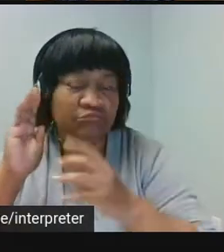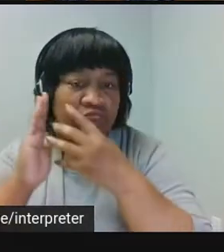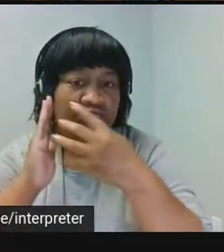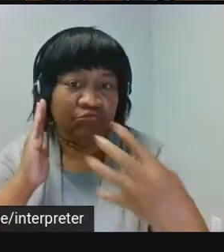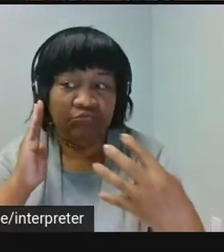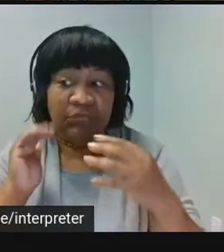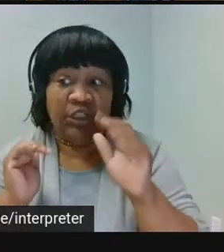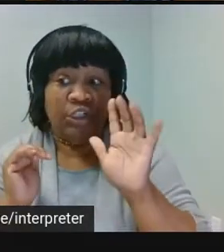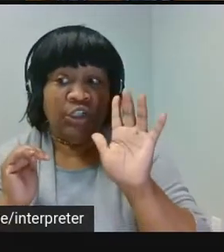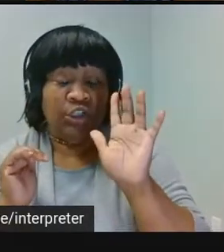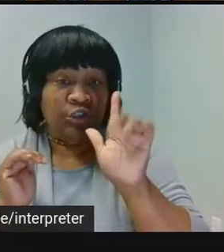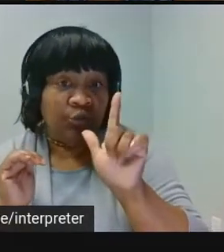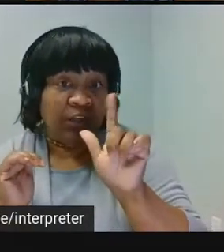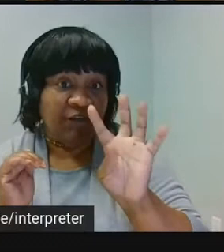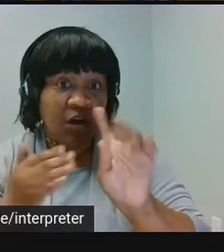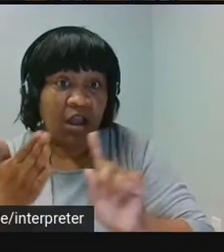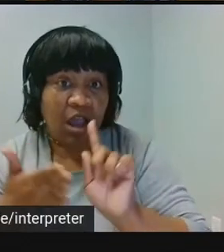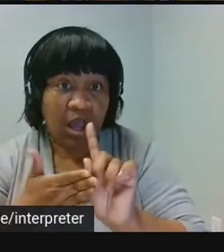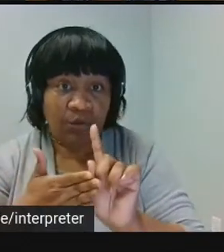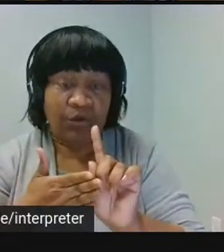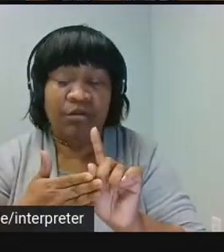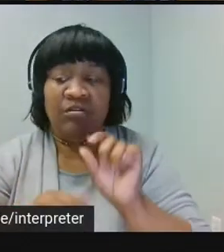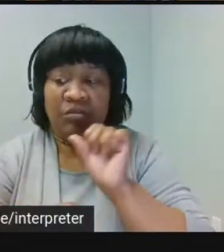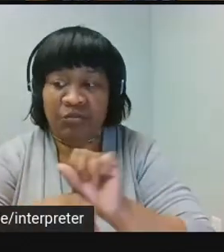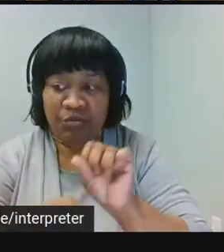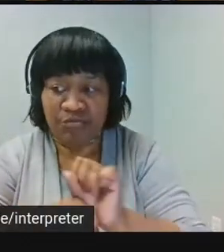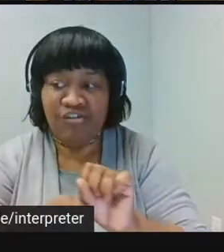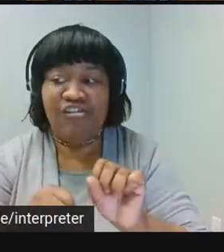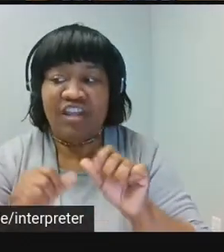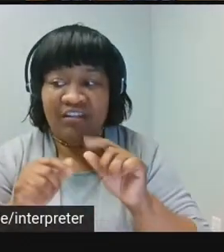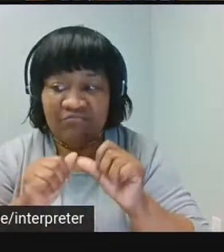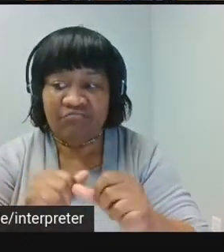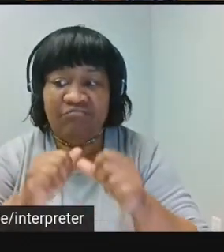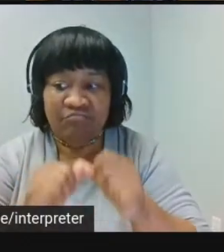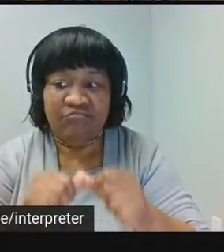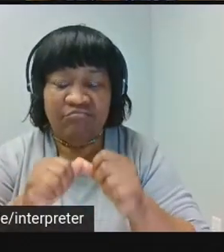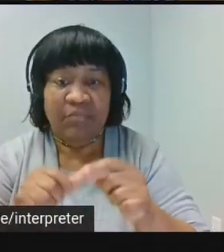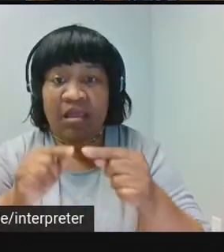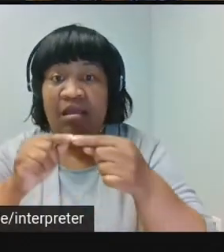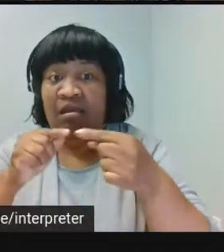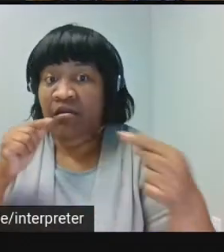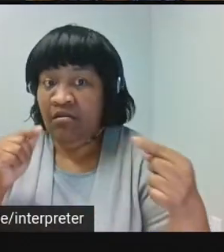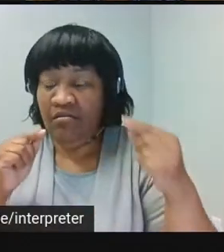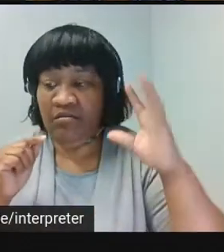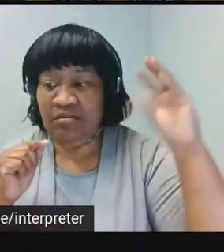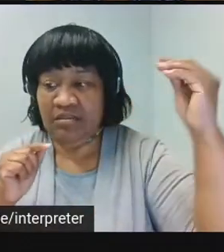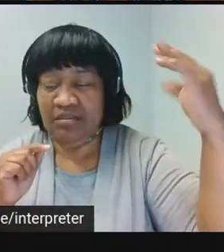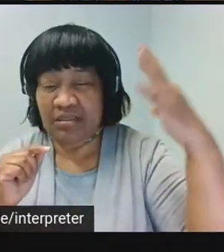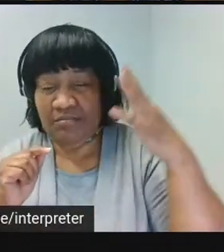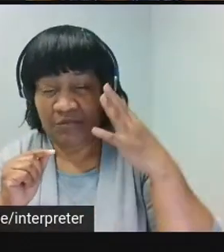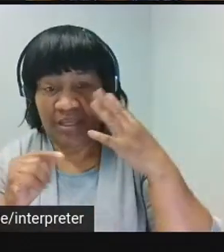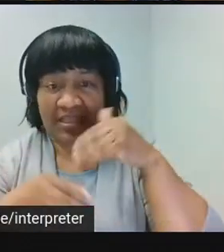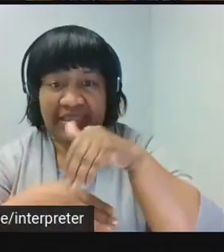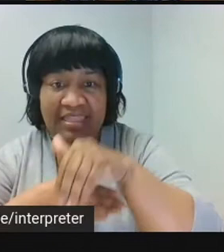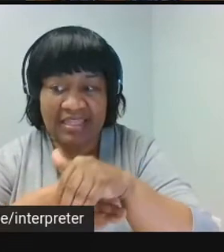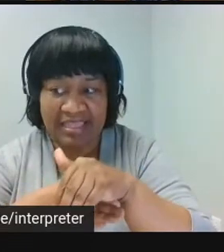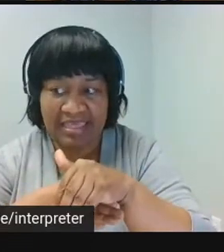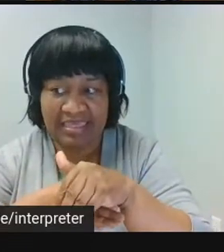on a 24-hour cycle, the work is automated to run counter to the sun shining brightness at night.